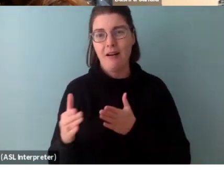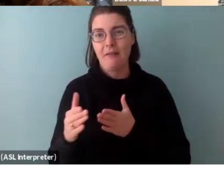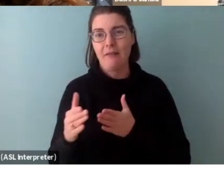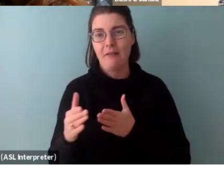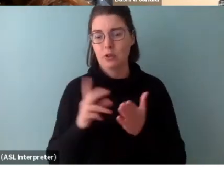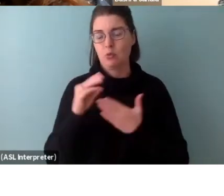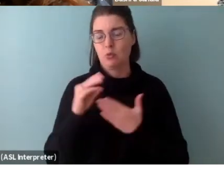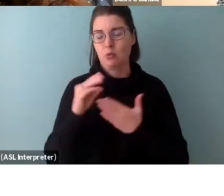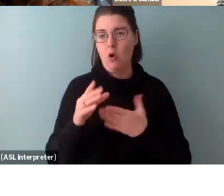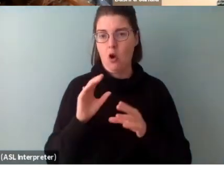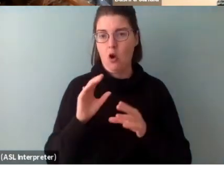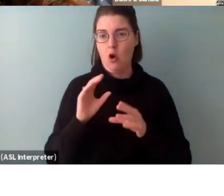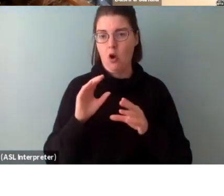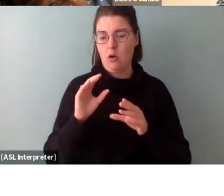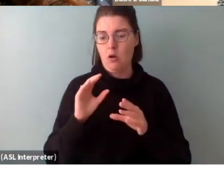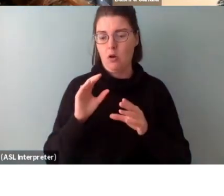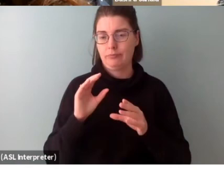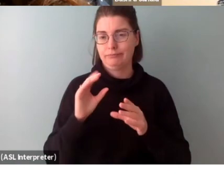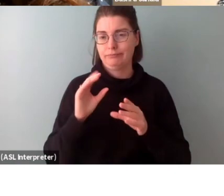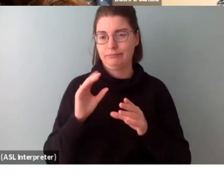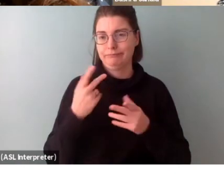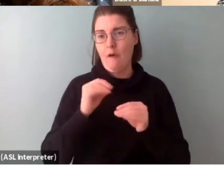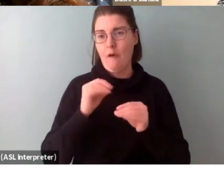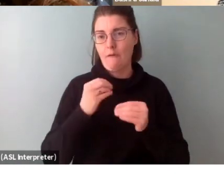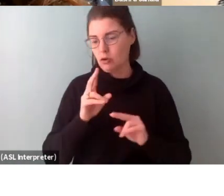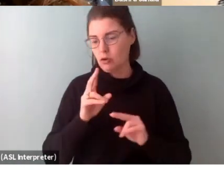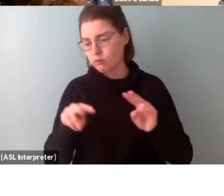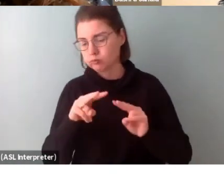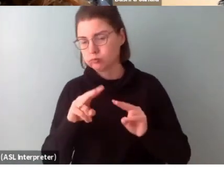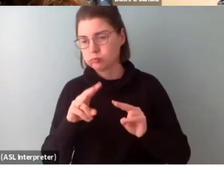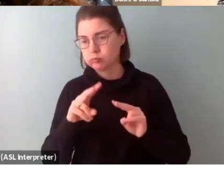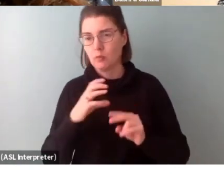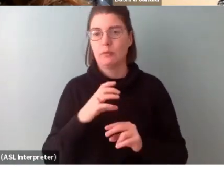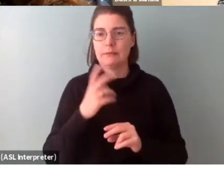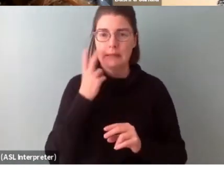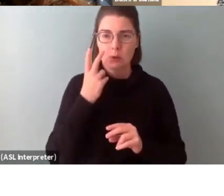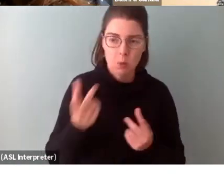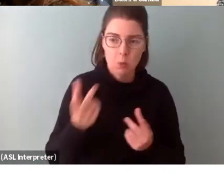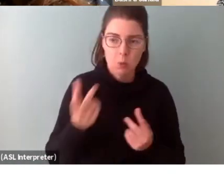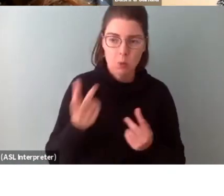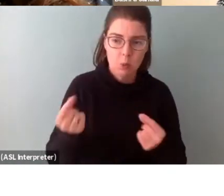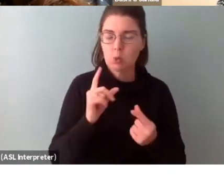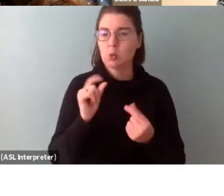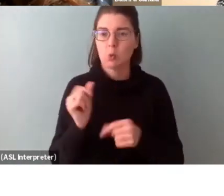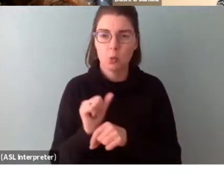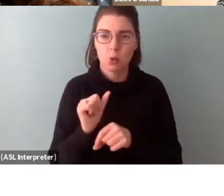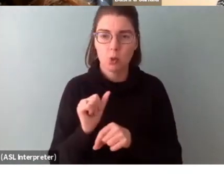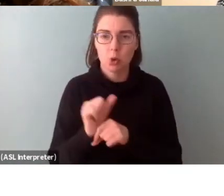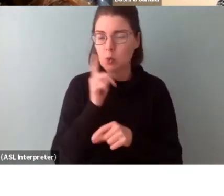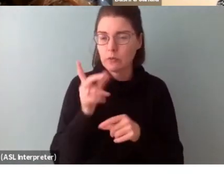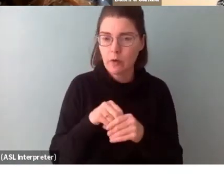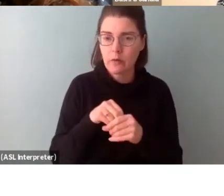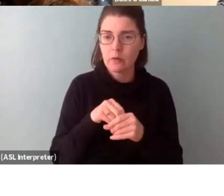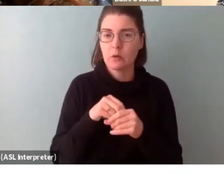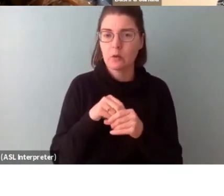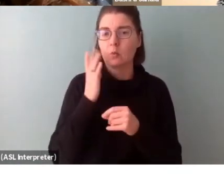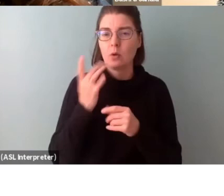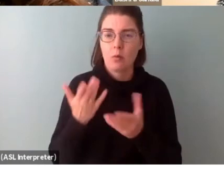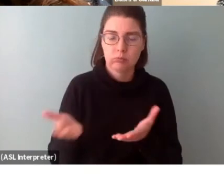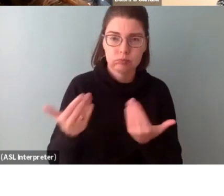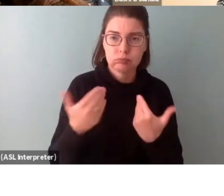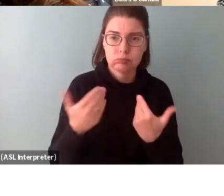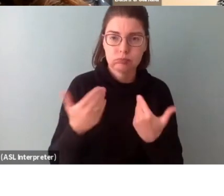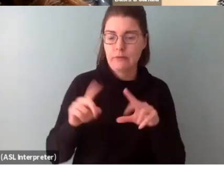paying attention to who's out there, who's making work, and because we're always trying to put together panels.